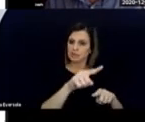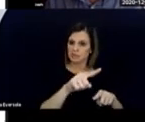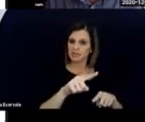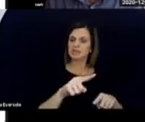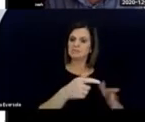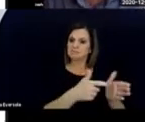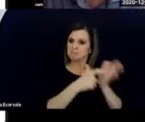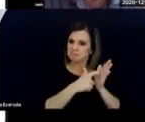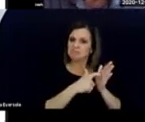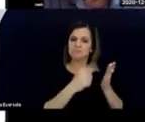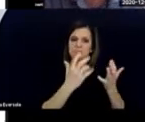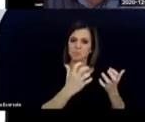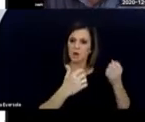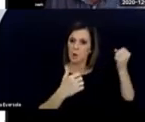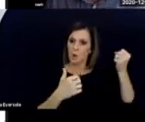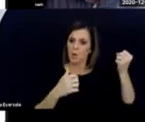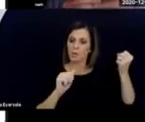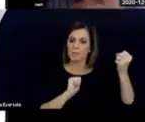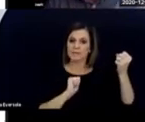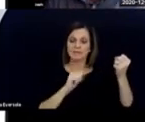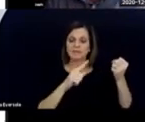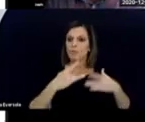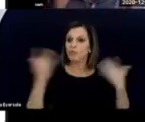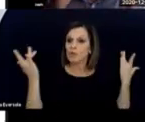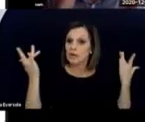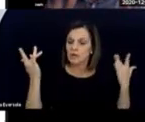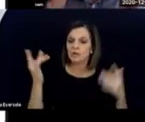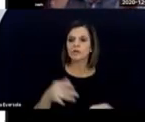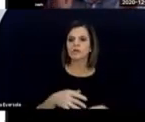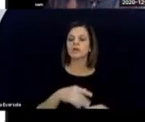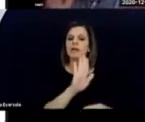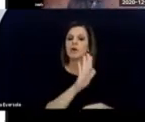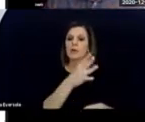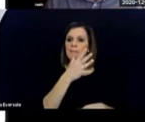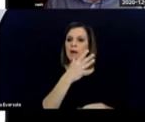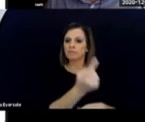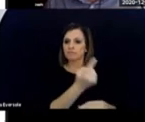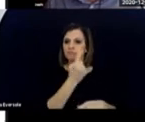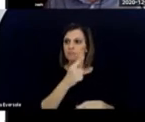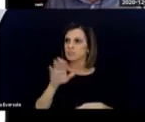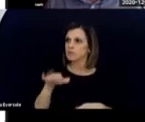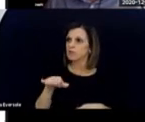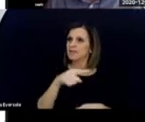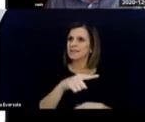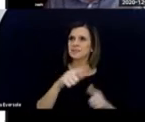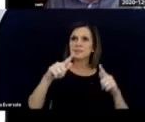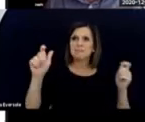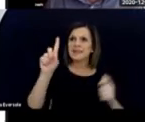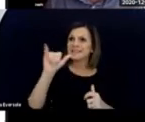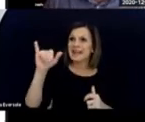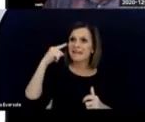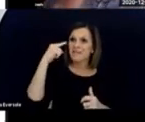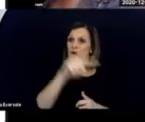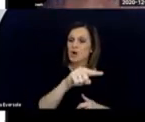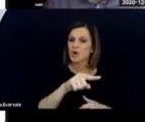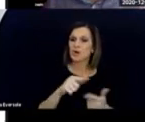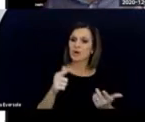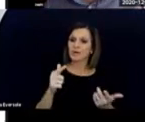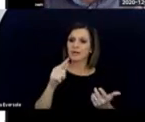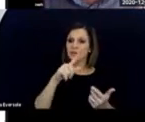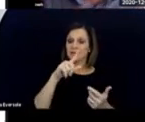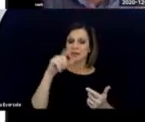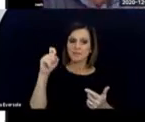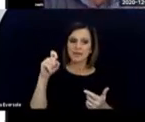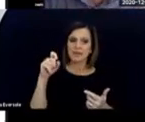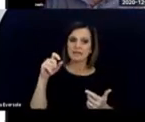and she couldn't be more thrilled. And her mom said to me, this was a huge day for her because it moved her